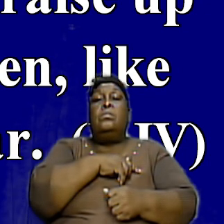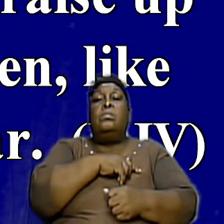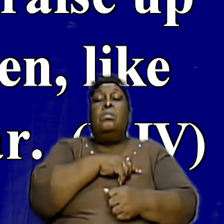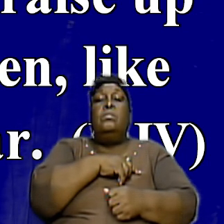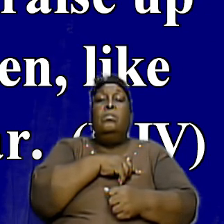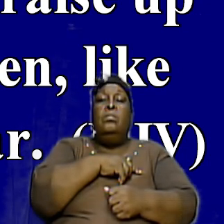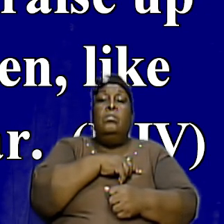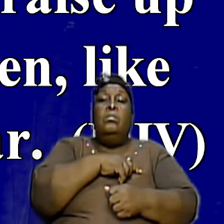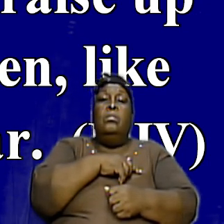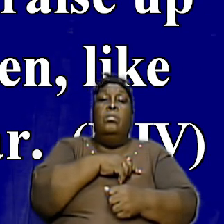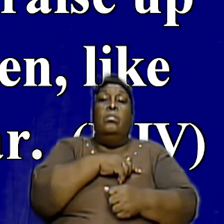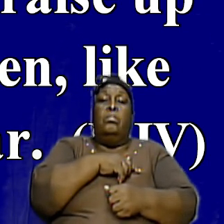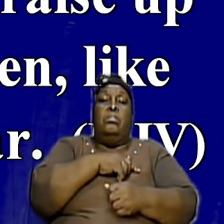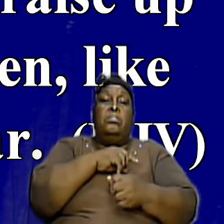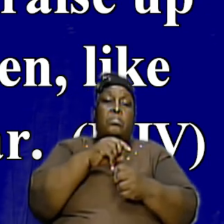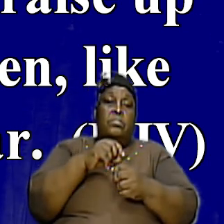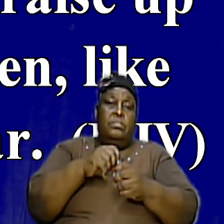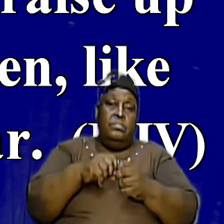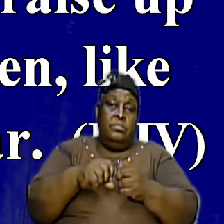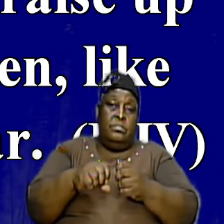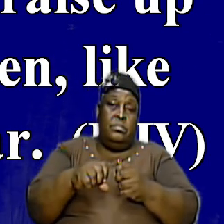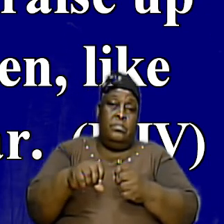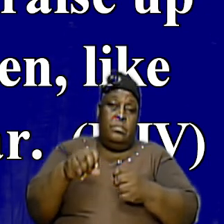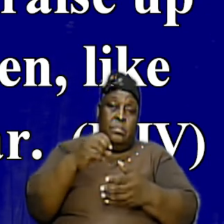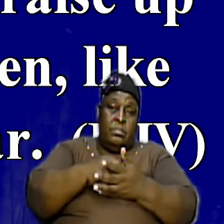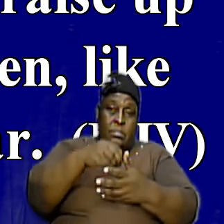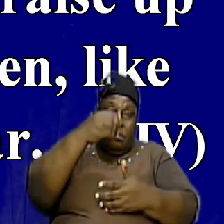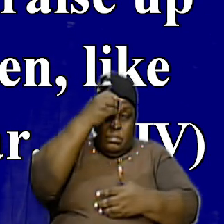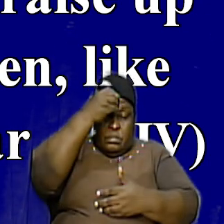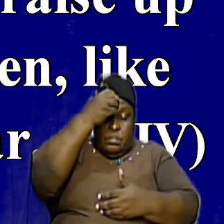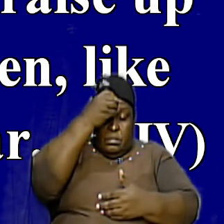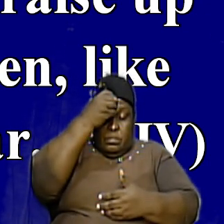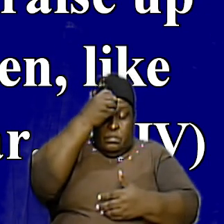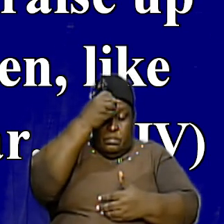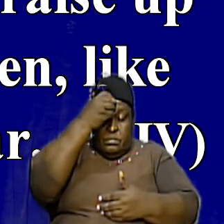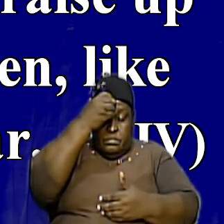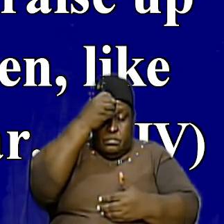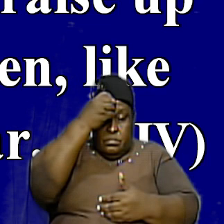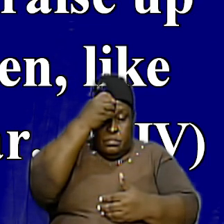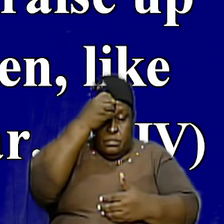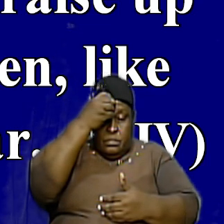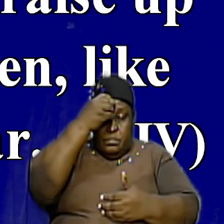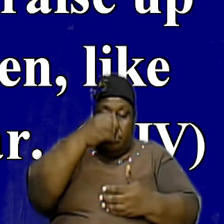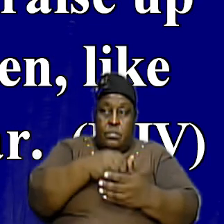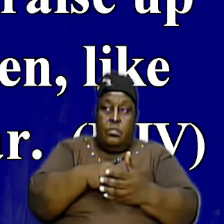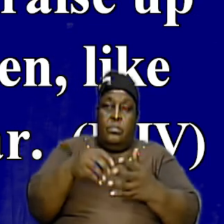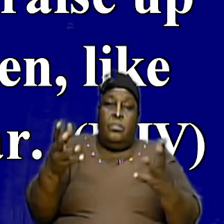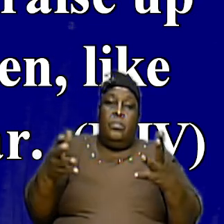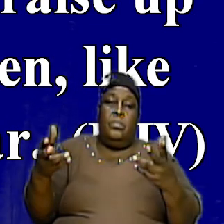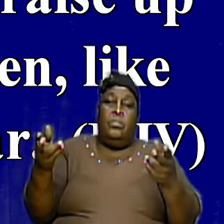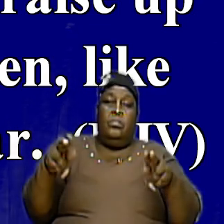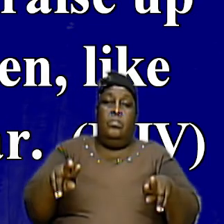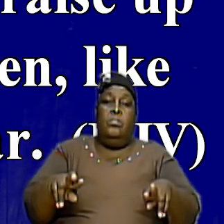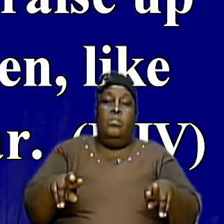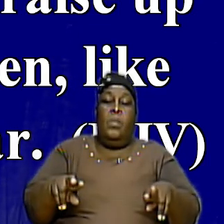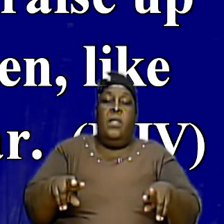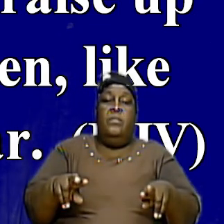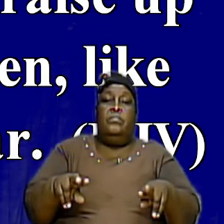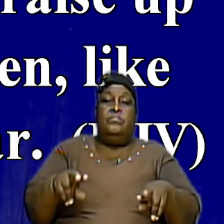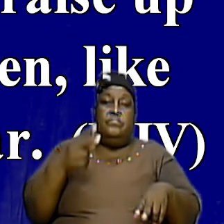the church today learn it from what happened and what we see